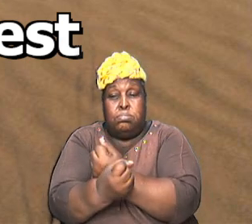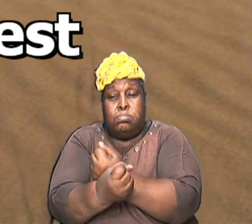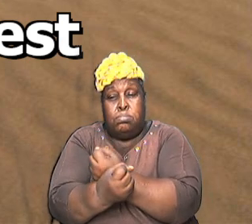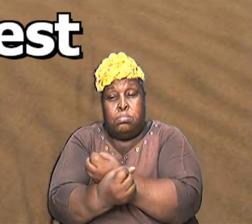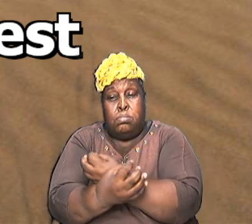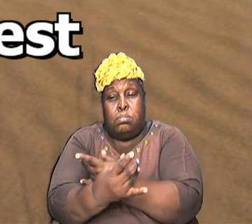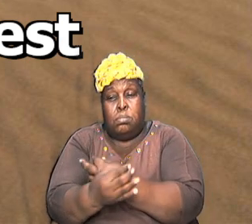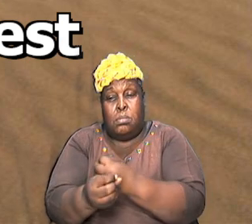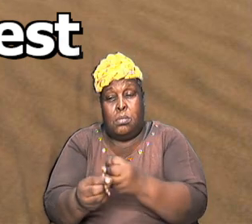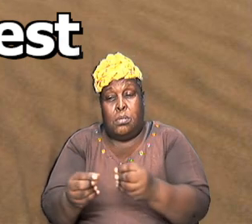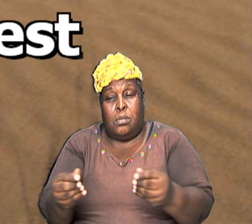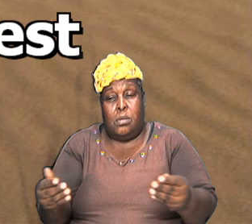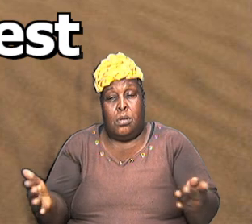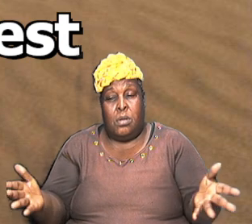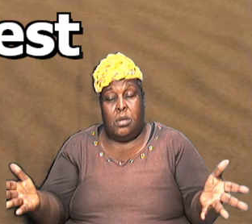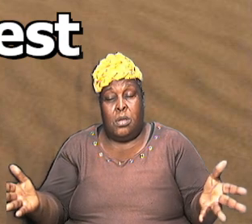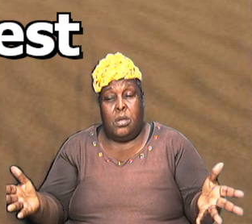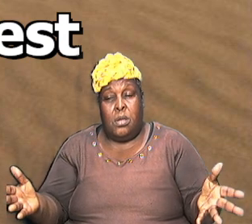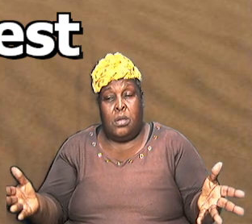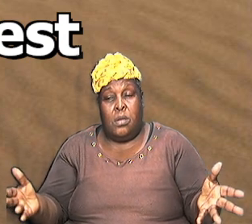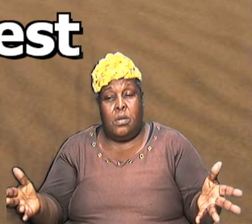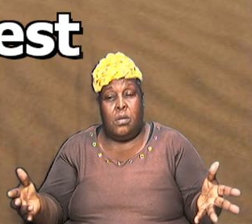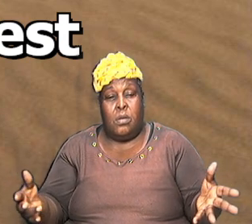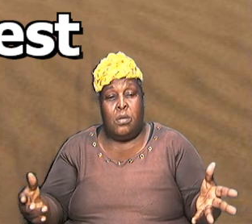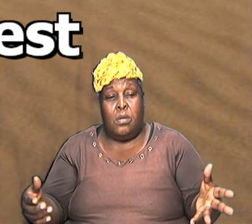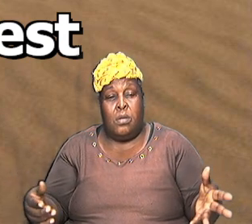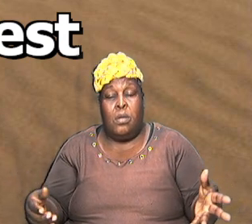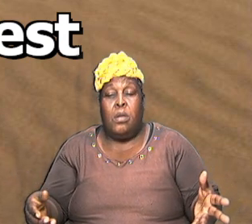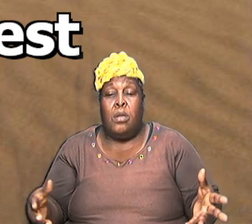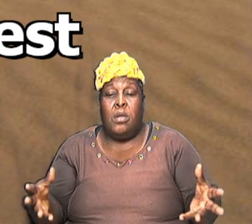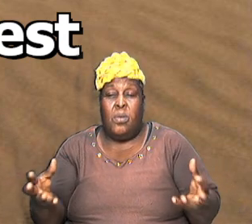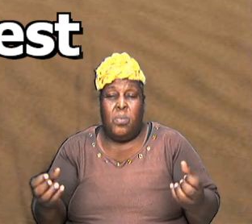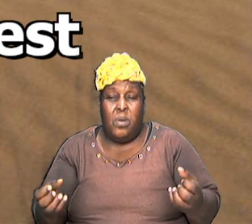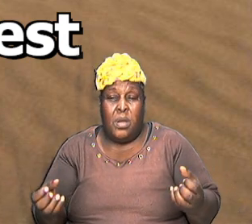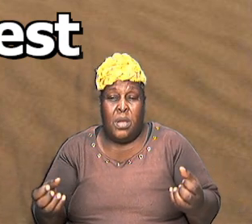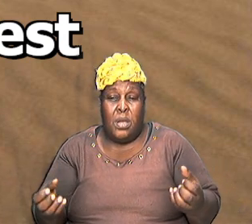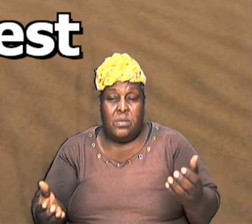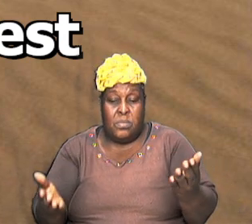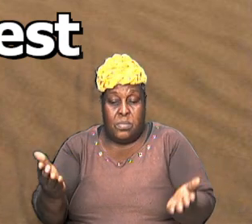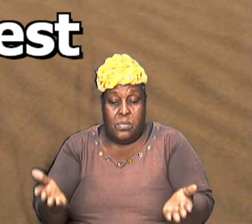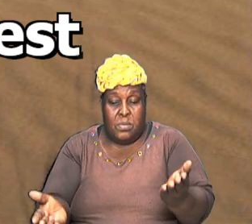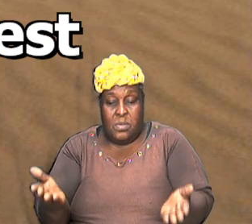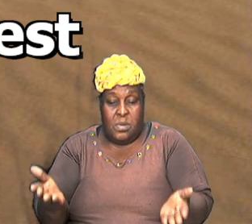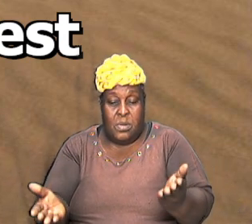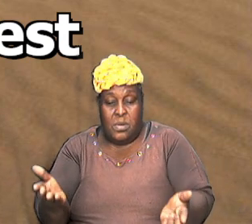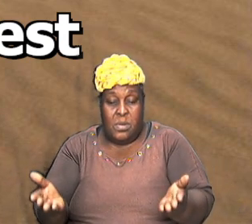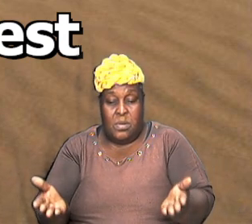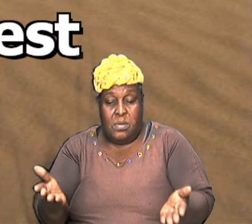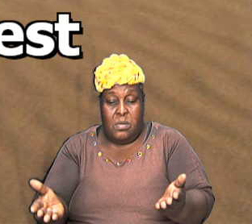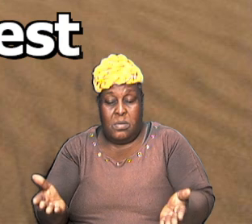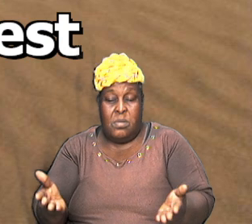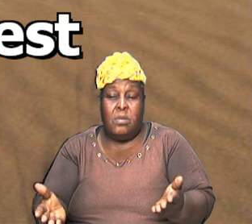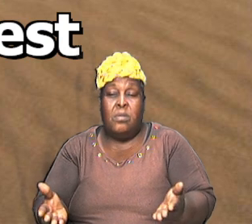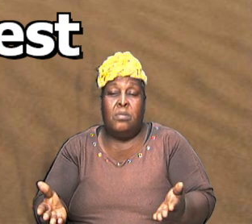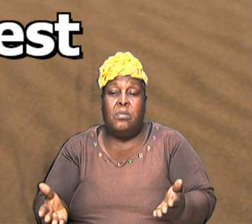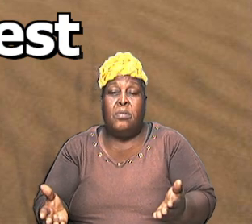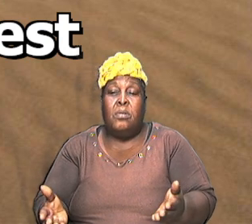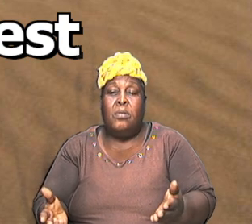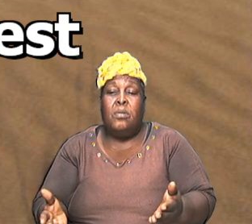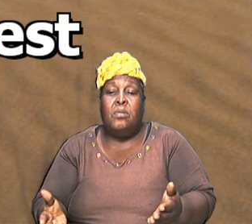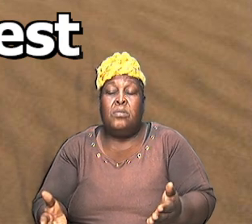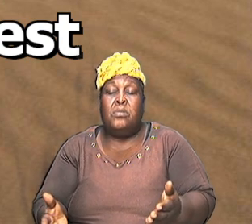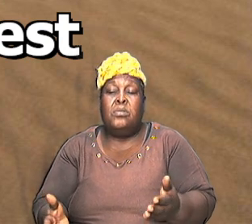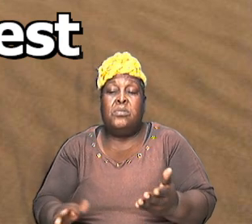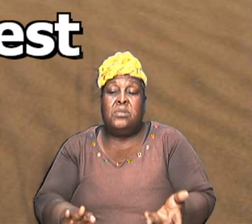of the high priest the order and you hold it even to balance it your ghost cook so that this was an